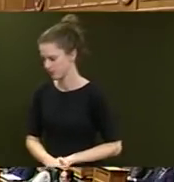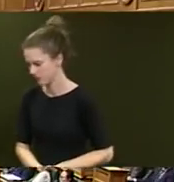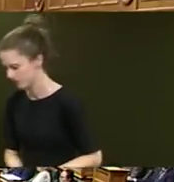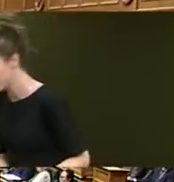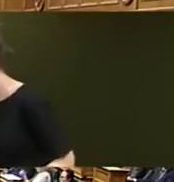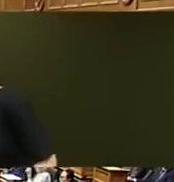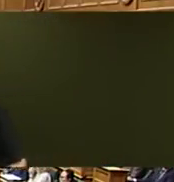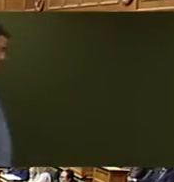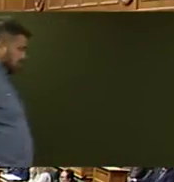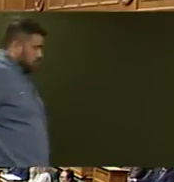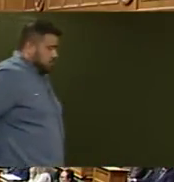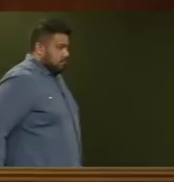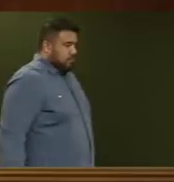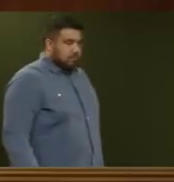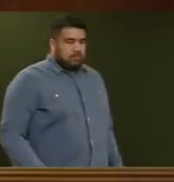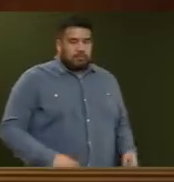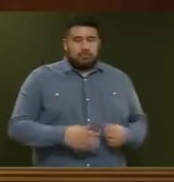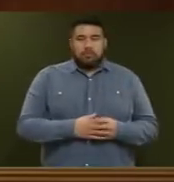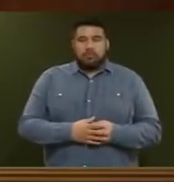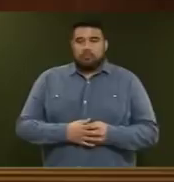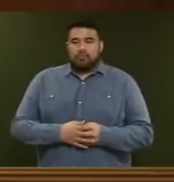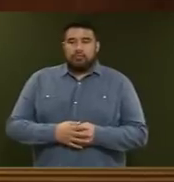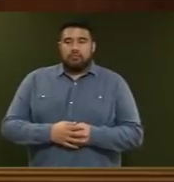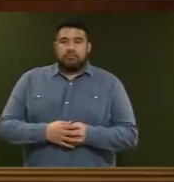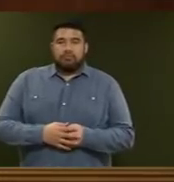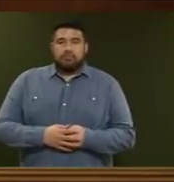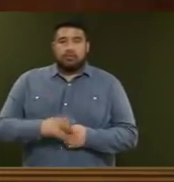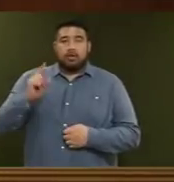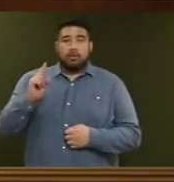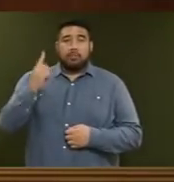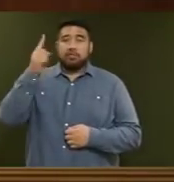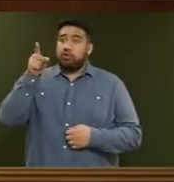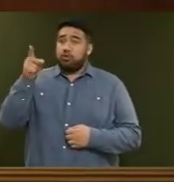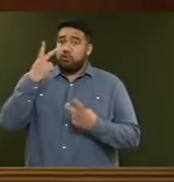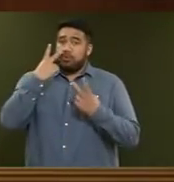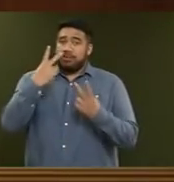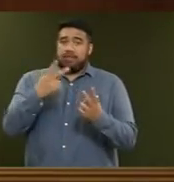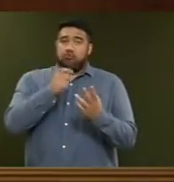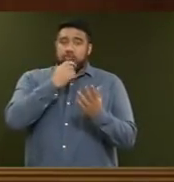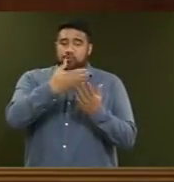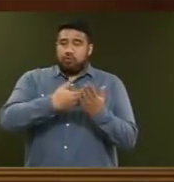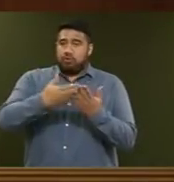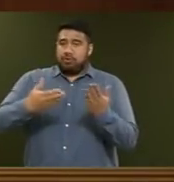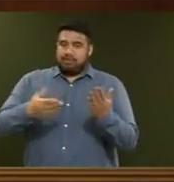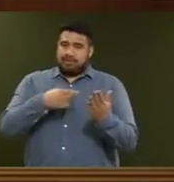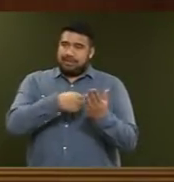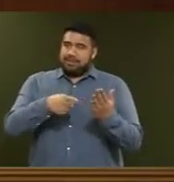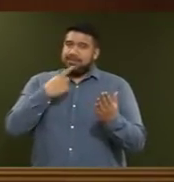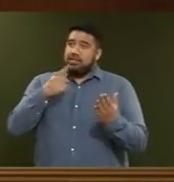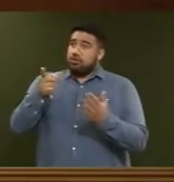Has the Minister seen reports that his government's proposed changes could leave Manukau Institute of Technology